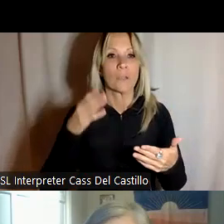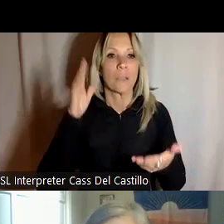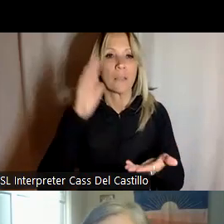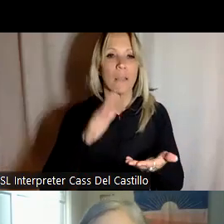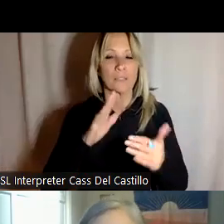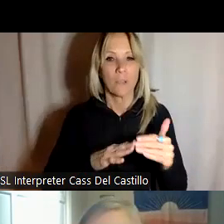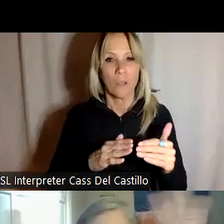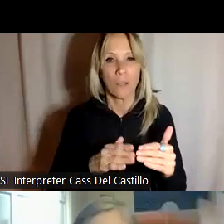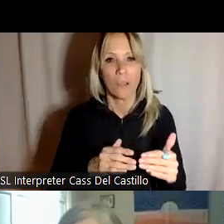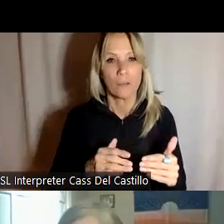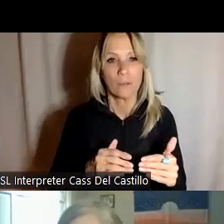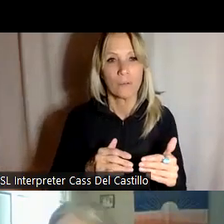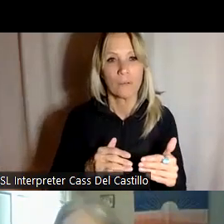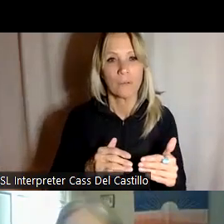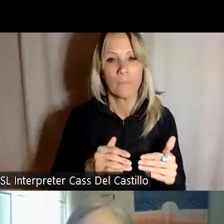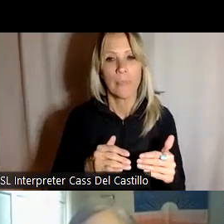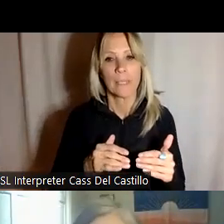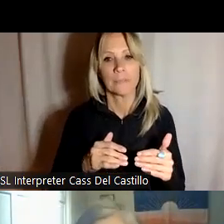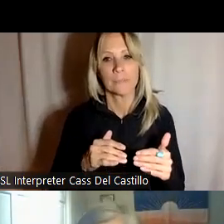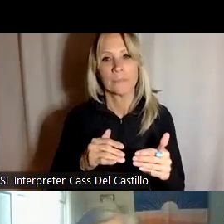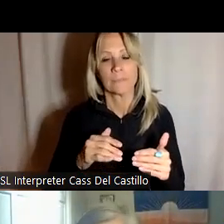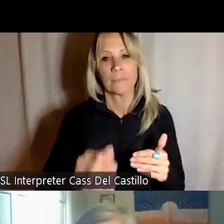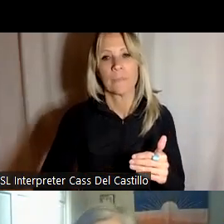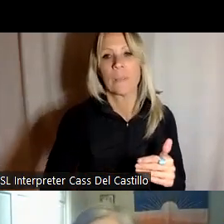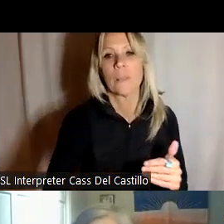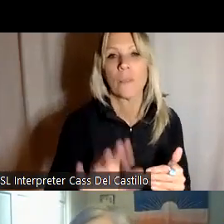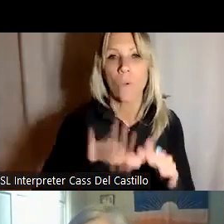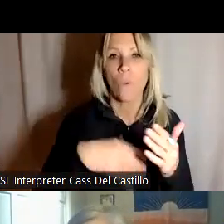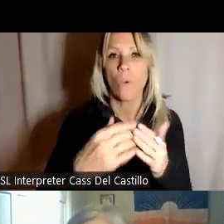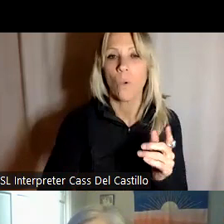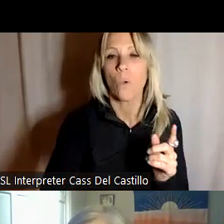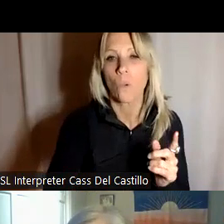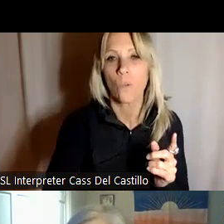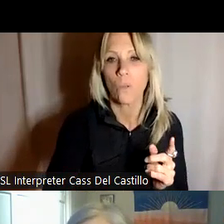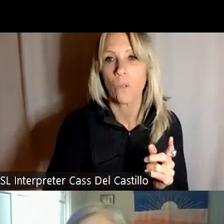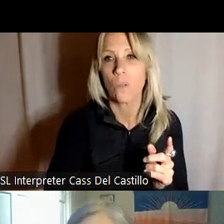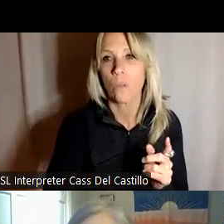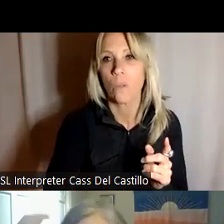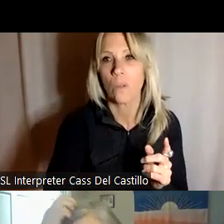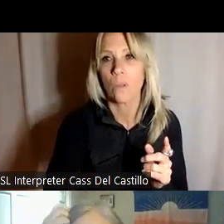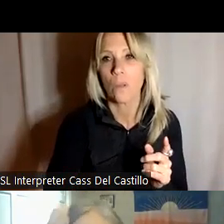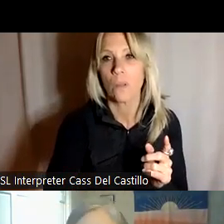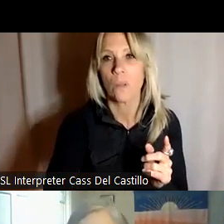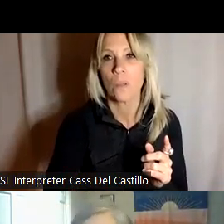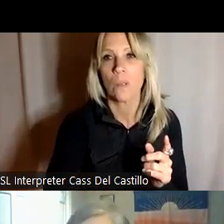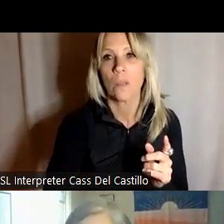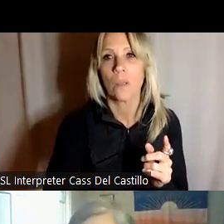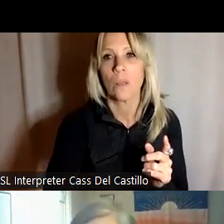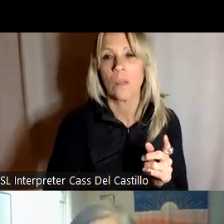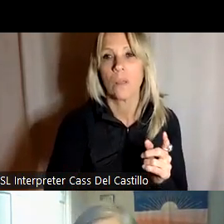the whole in-depth special ed advocacy and is instead focusing on um preparing for a meeting